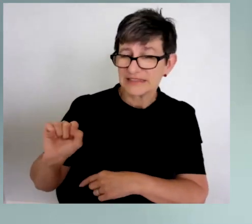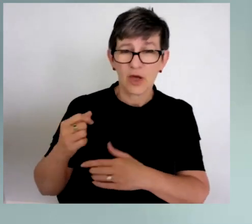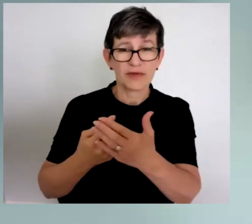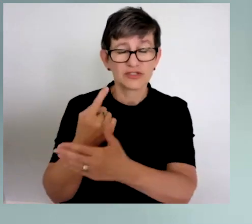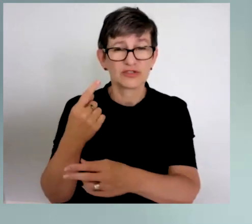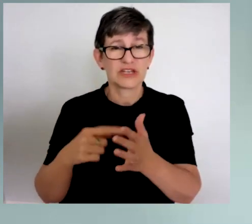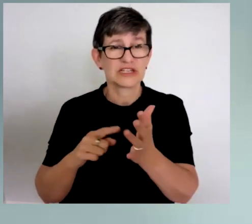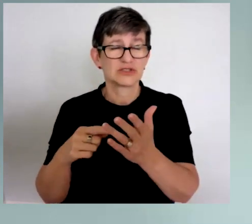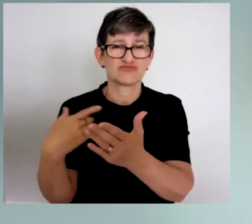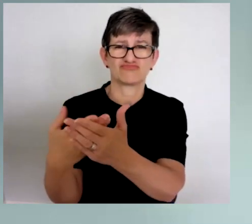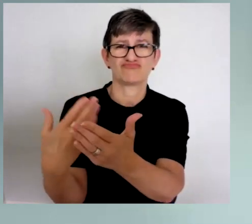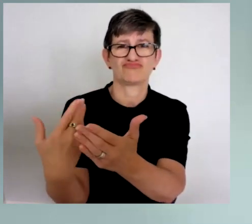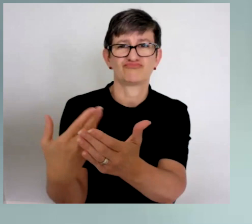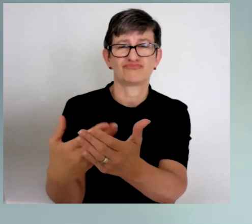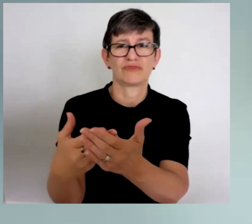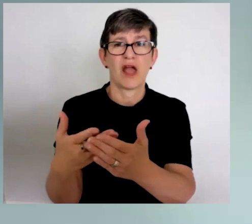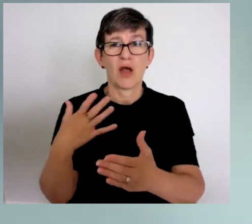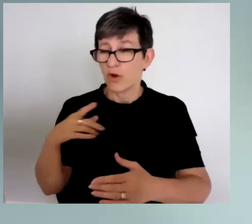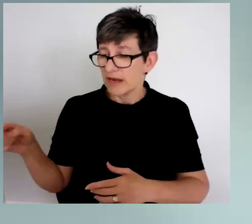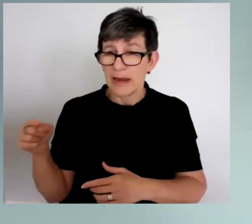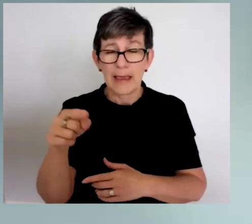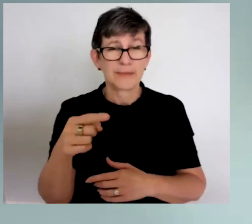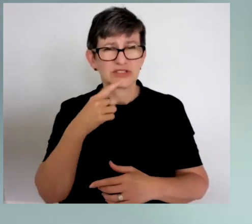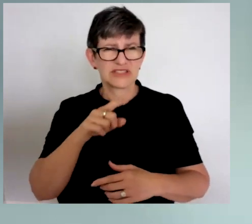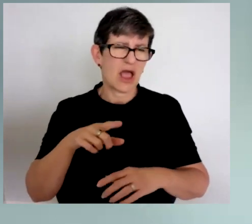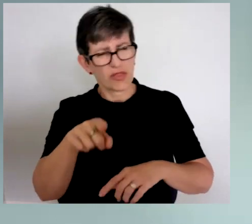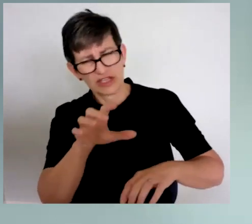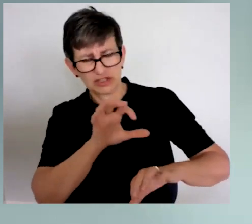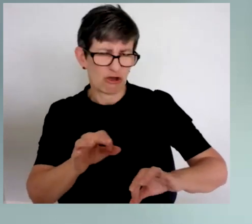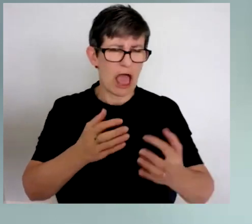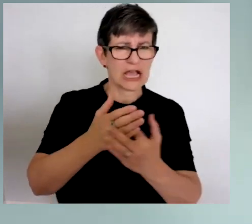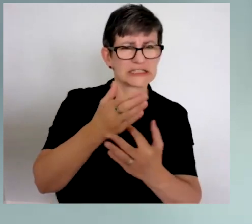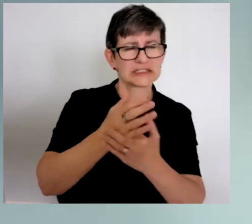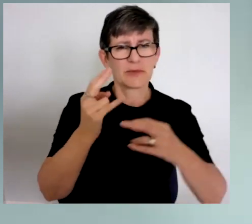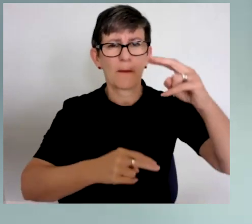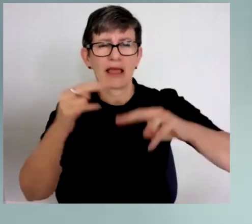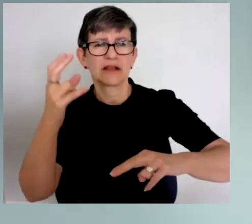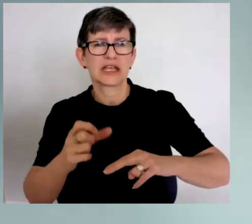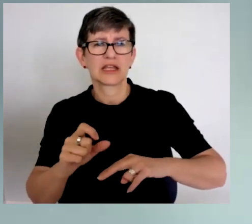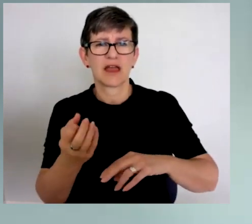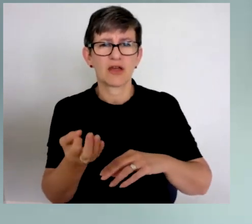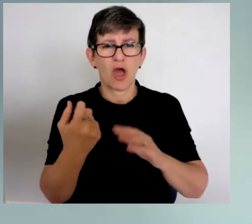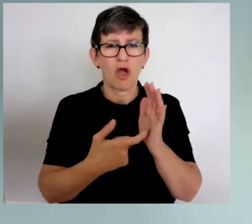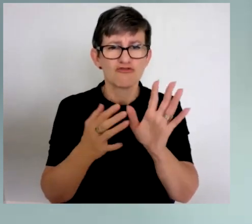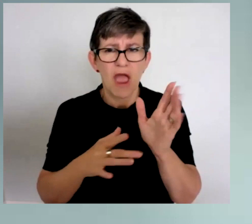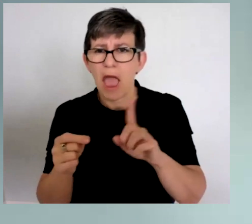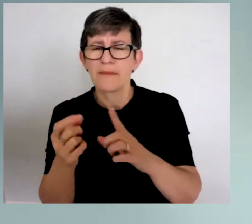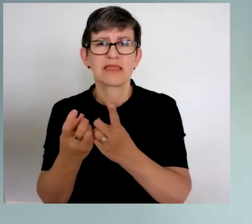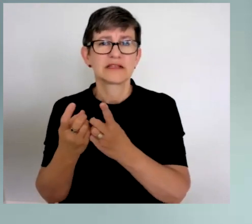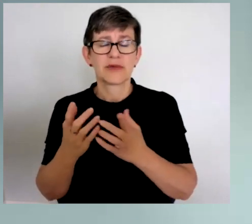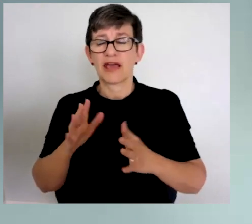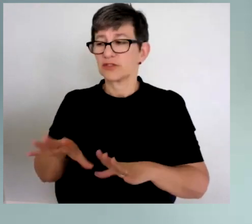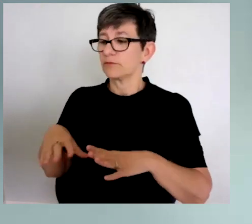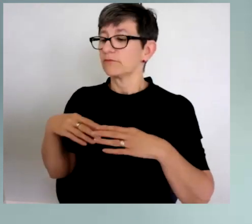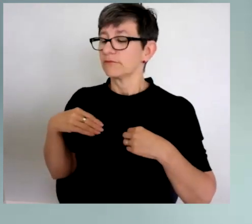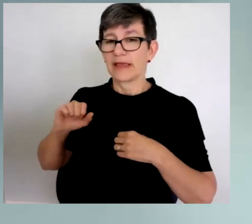really highlight the issue of the inaccessibility of the council chamber. But that was a real learning for me because I had to respect